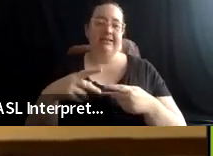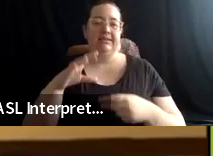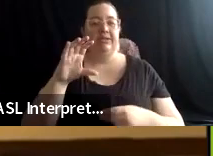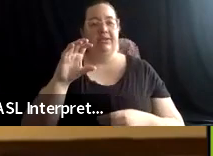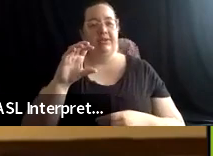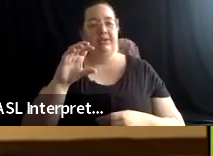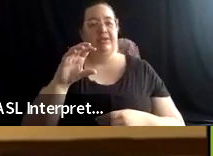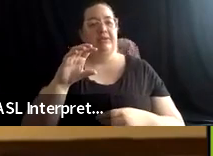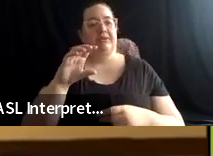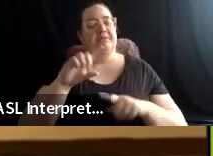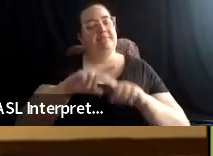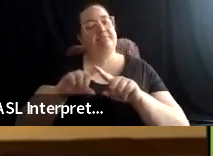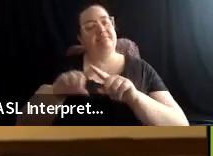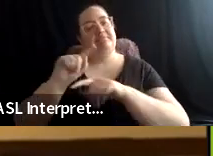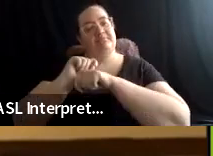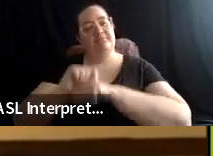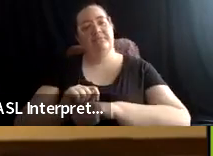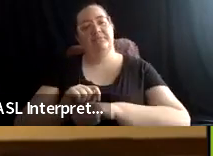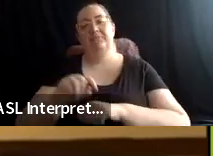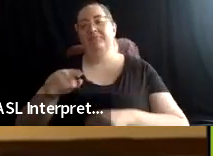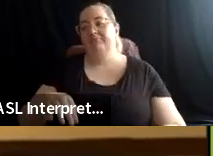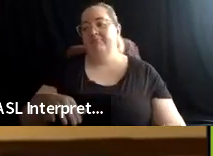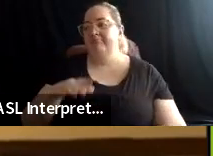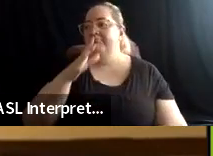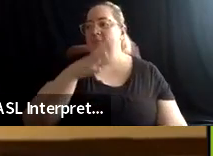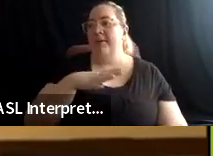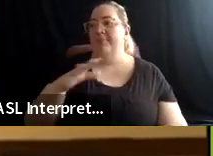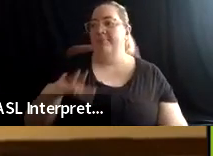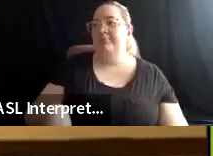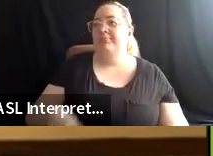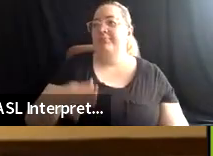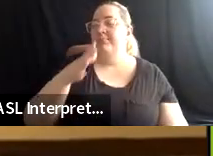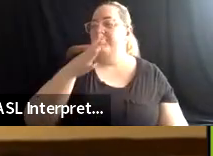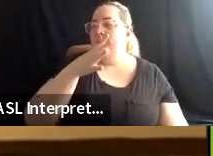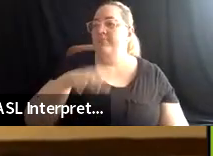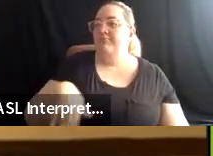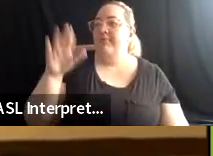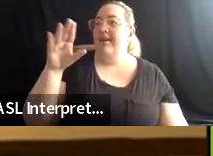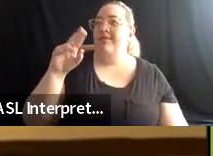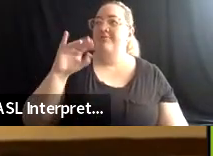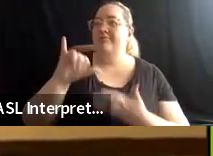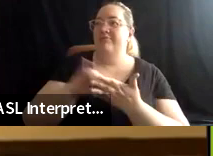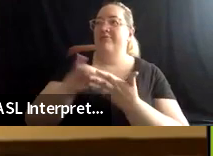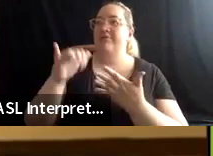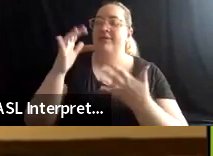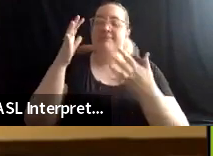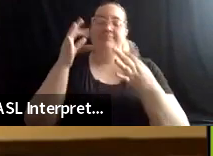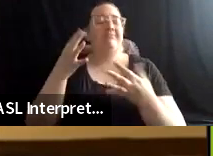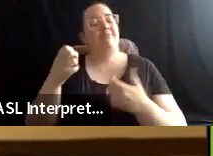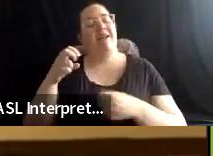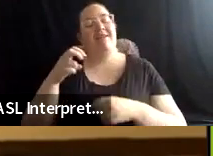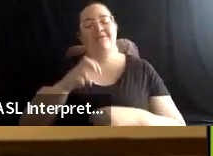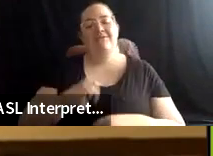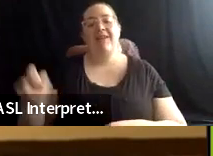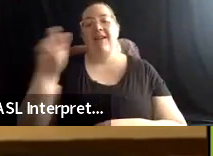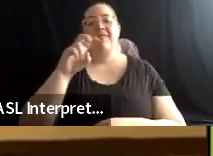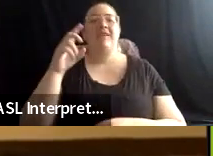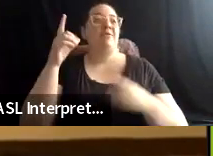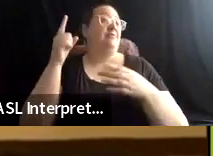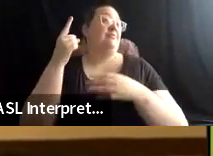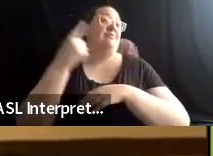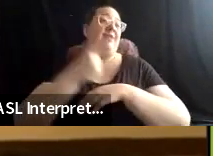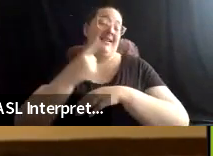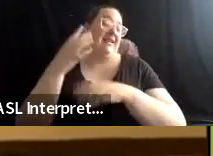the urge to travel and explore north. But then one day they went to Mexico where I was born. I'm so happy to be here now